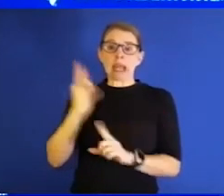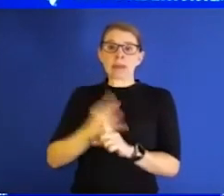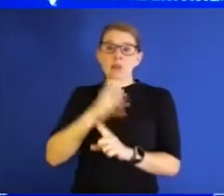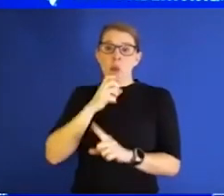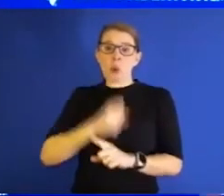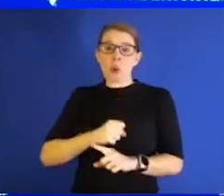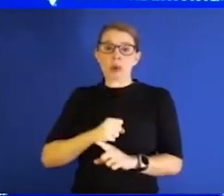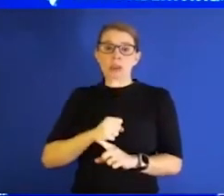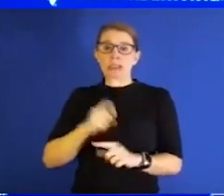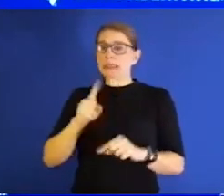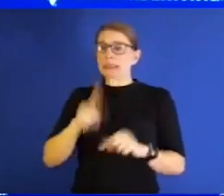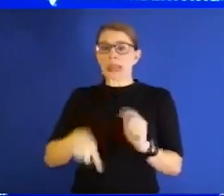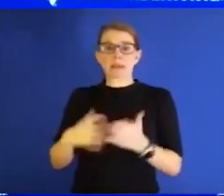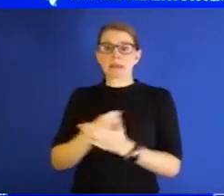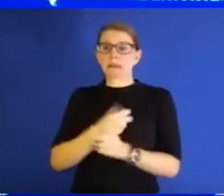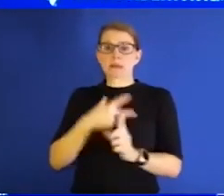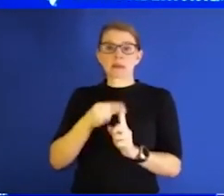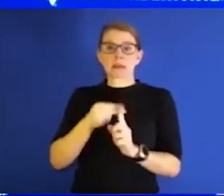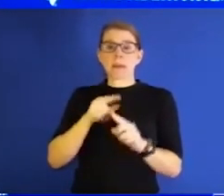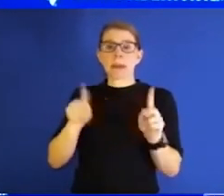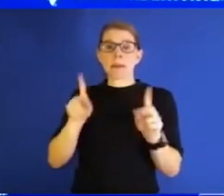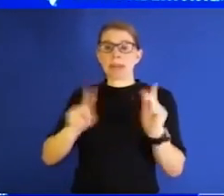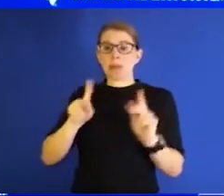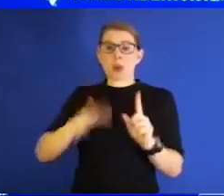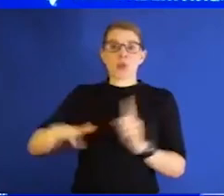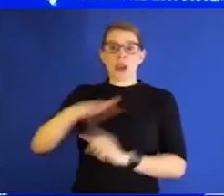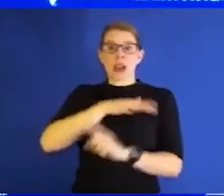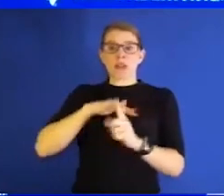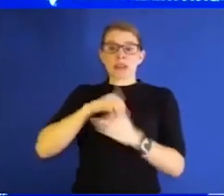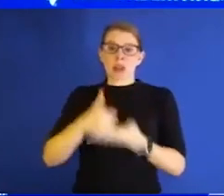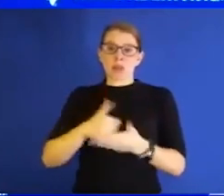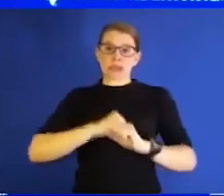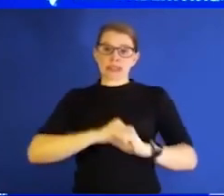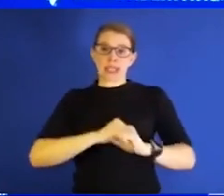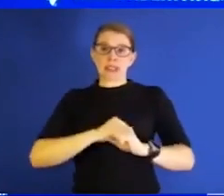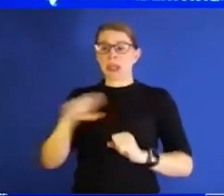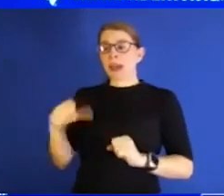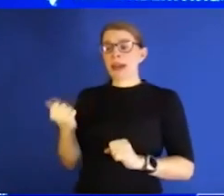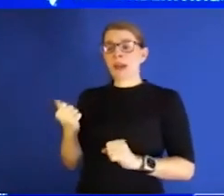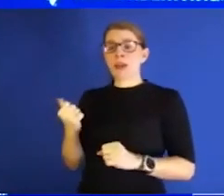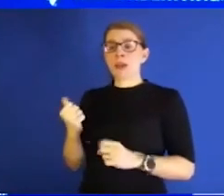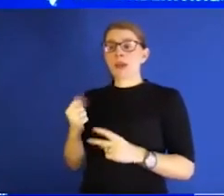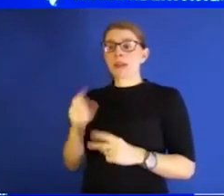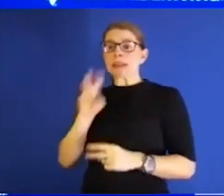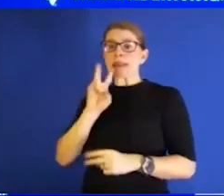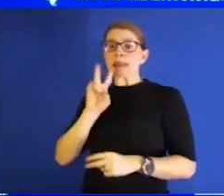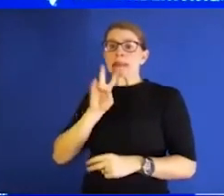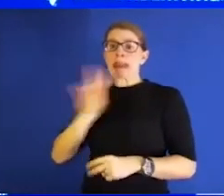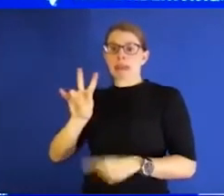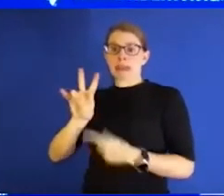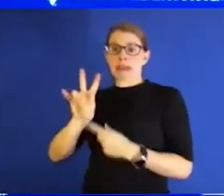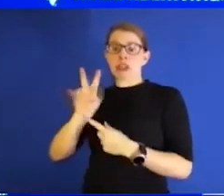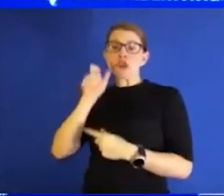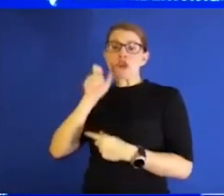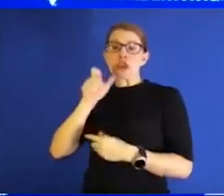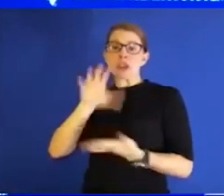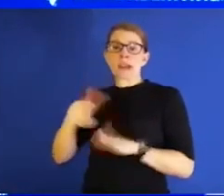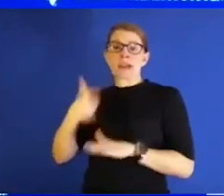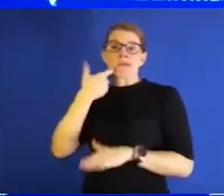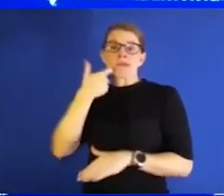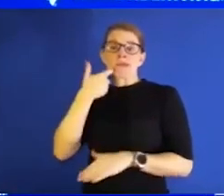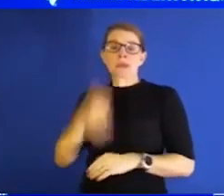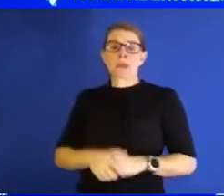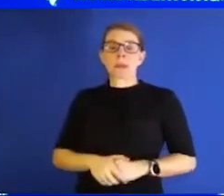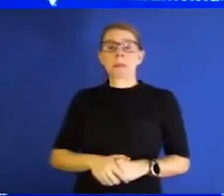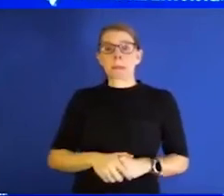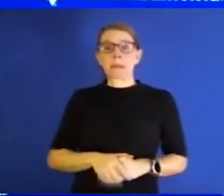vaccination, but people around them can get and help protect. Also, another seven-year-old girl had died recently. So it does